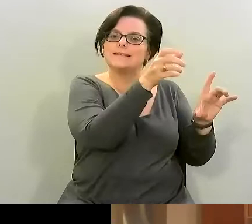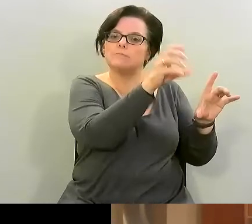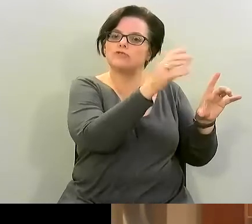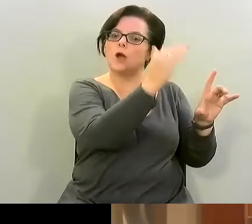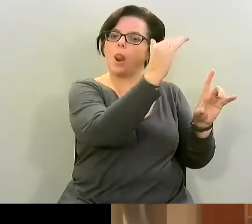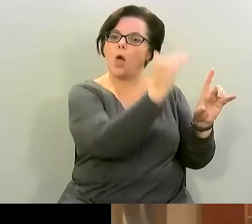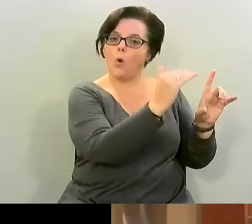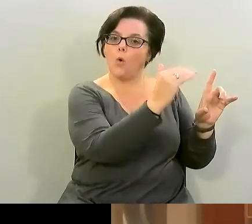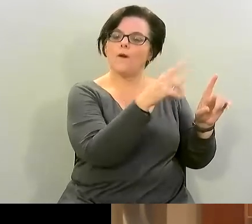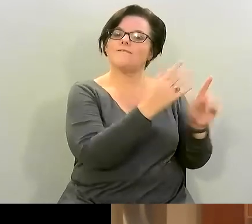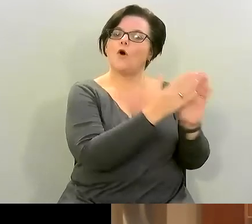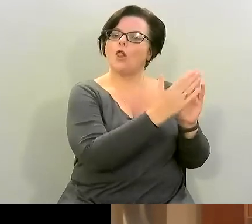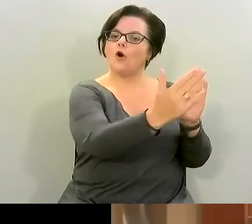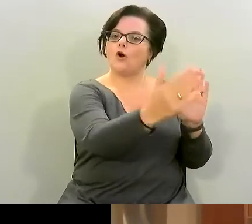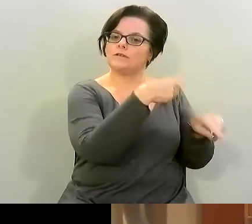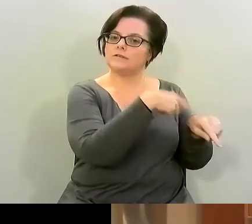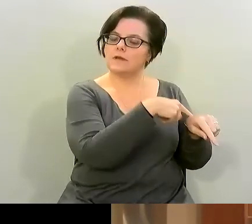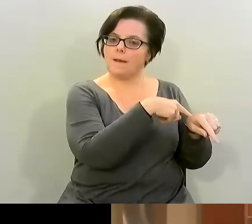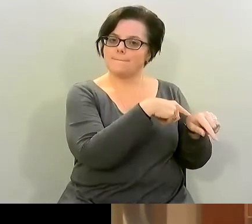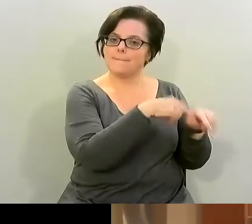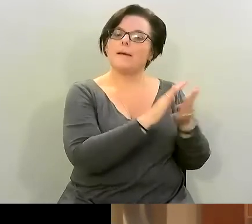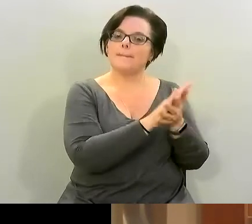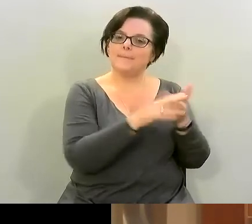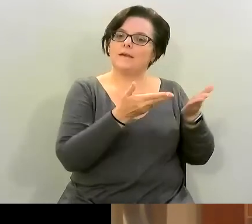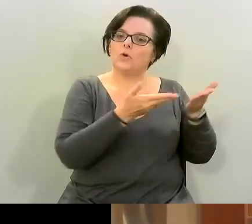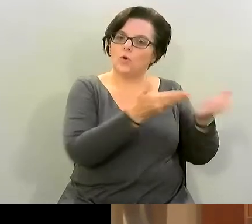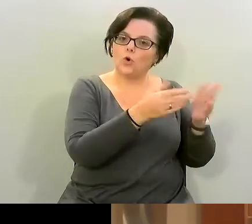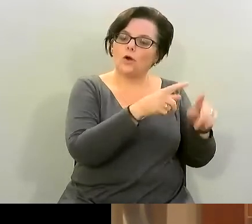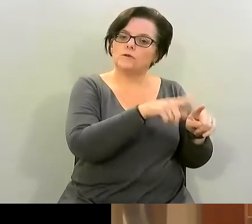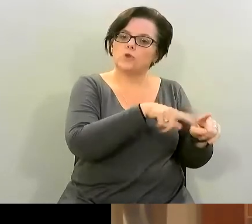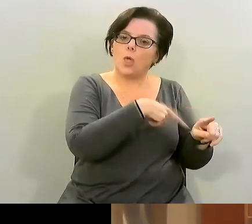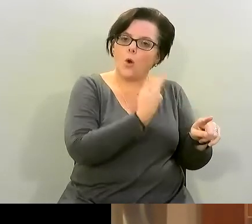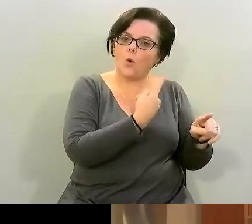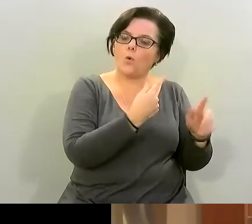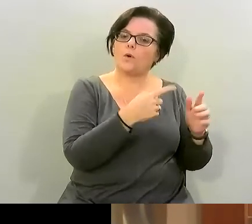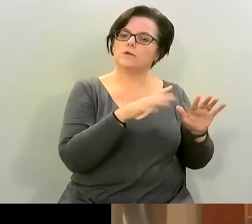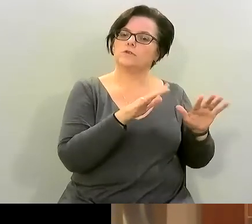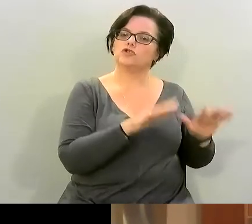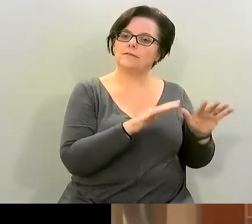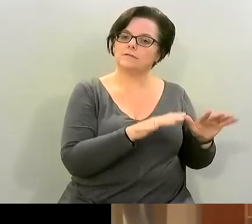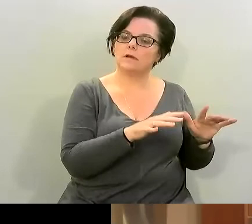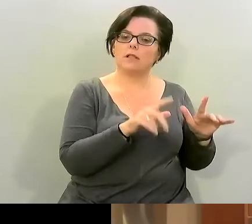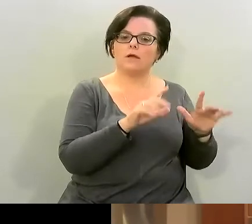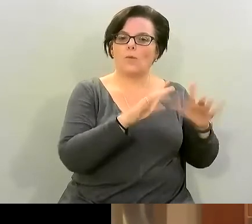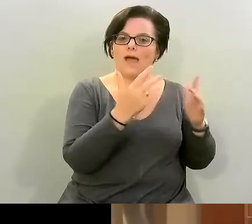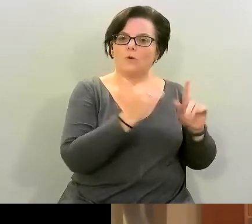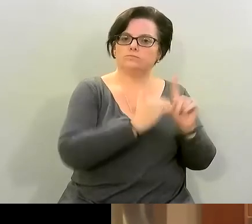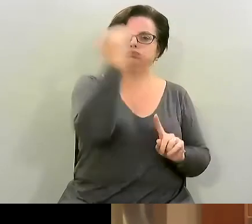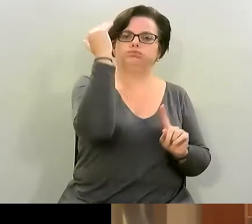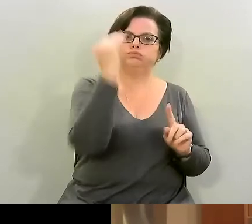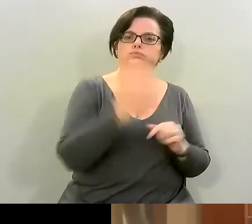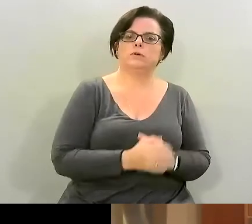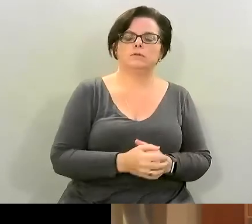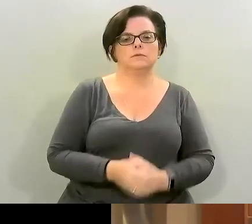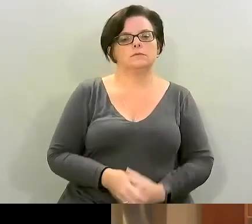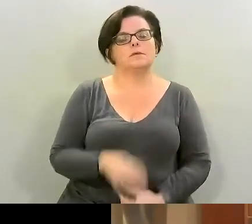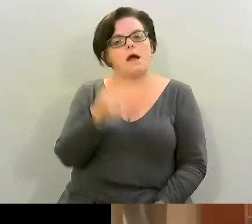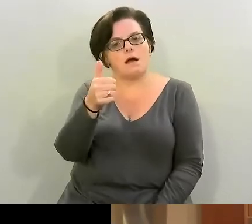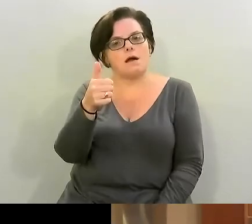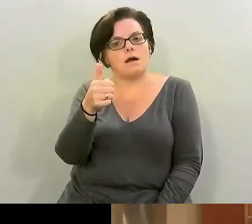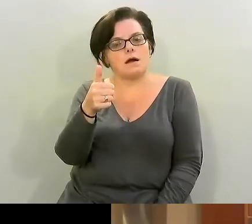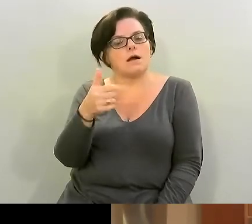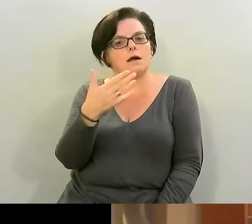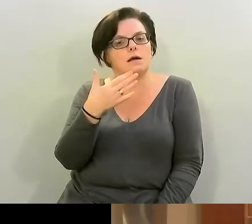and that way it cooks slowly and gently and doesn't heat up um too much okay that's good that's